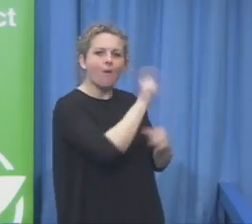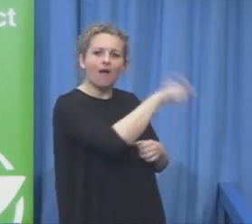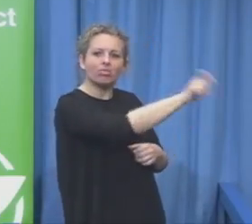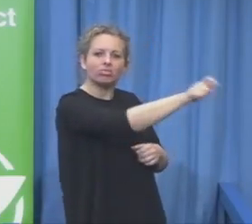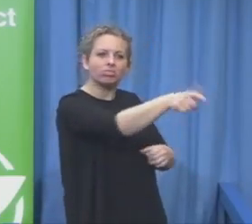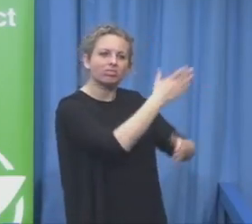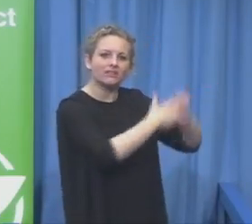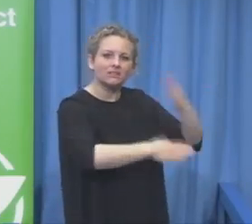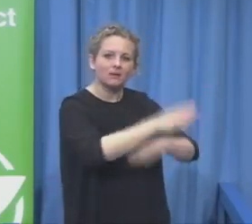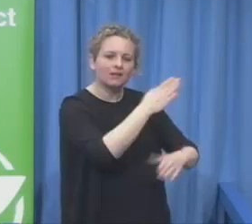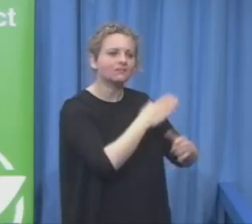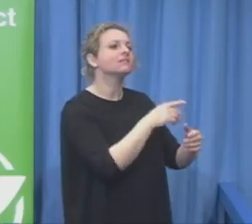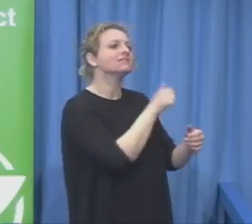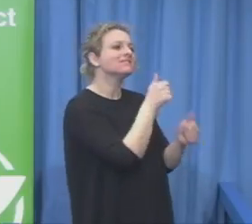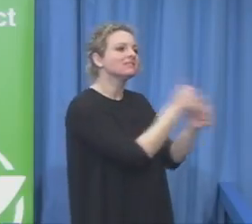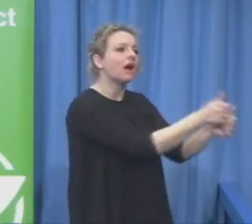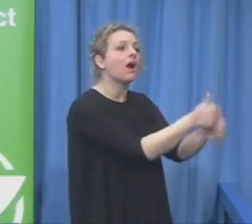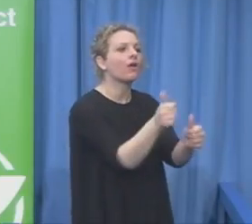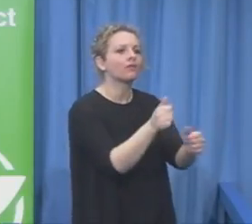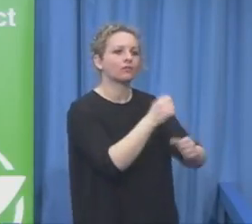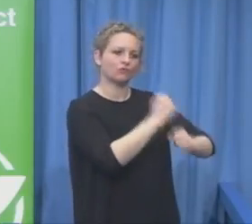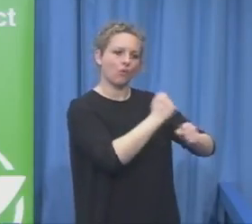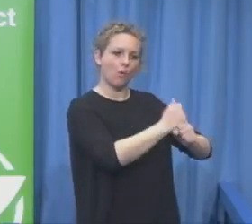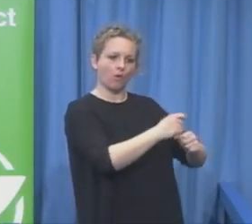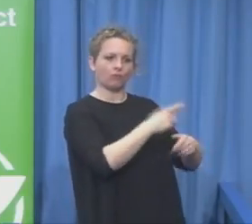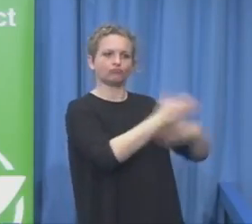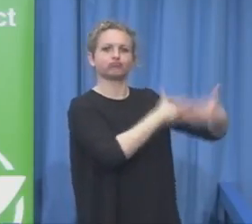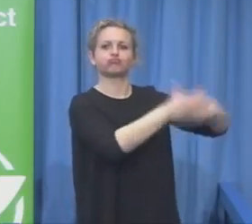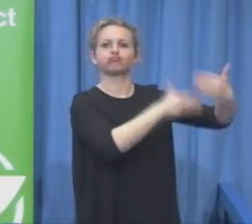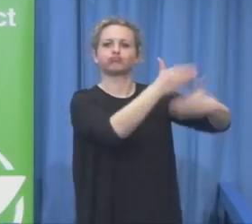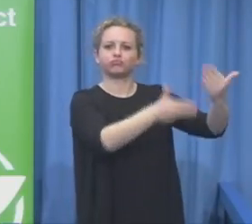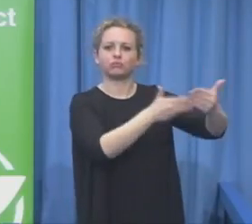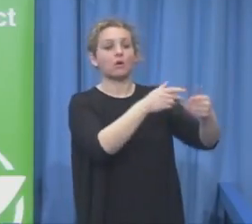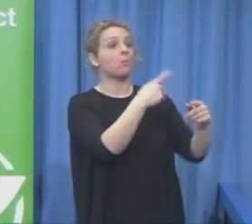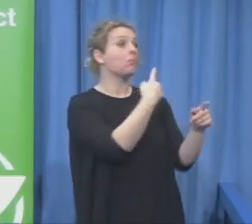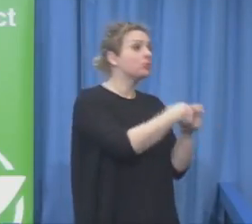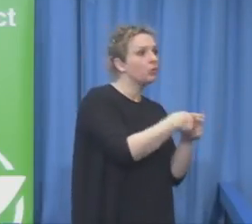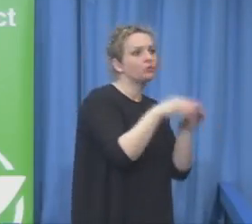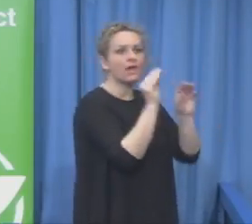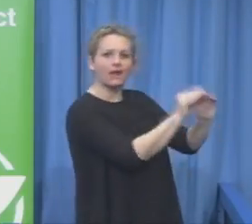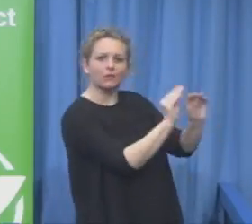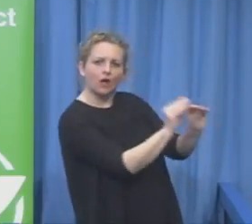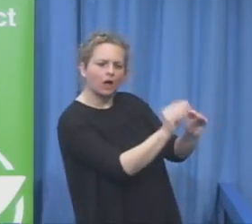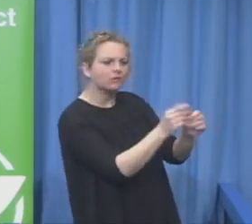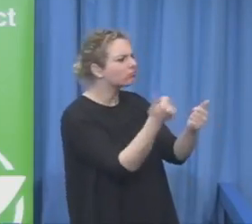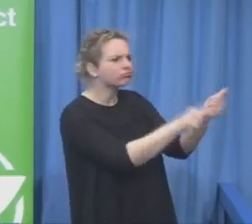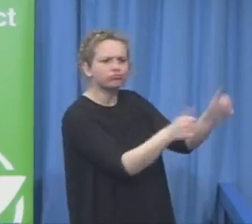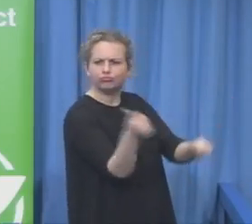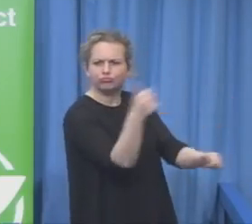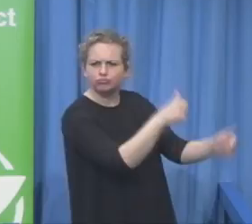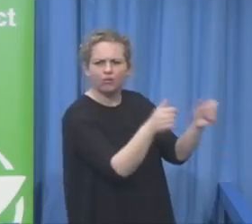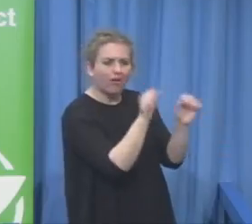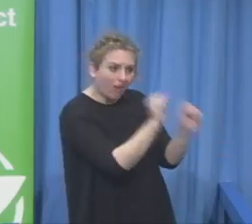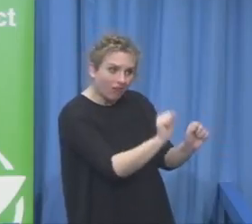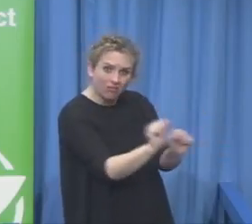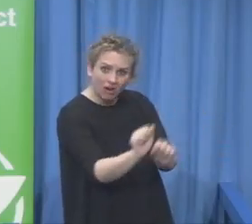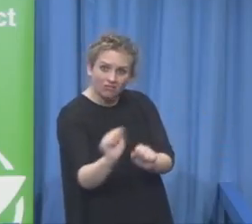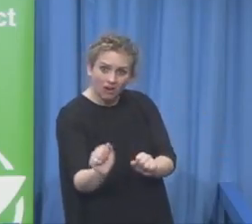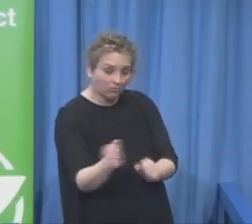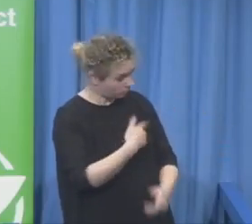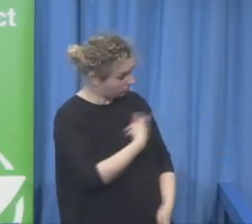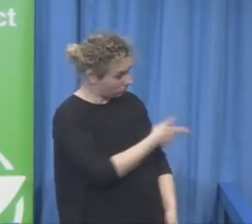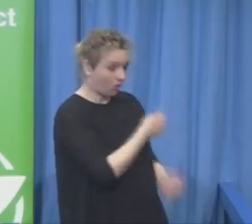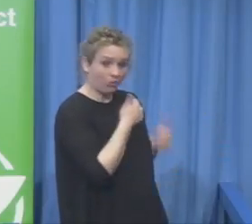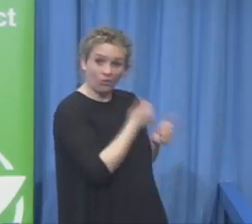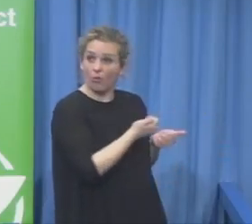insufficient training opportunities for these people, vocational training opportunities. And when we speak